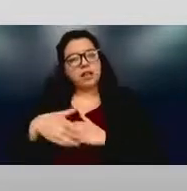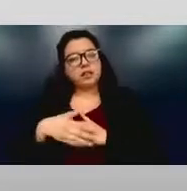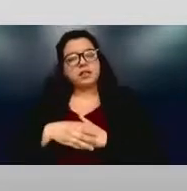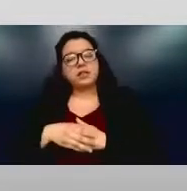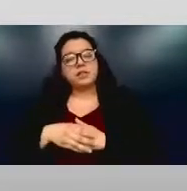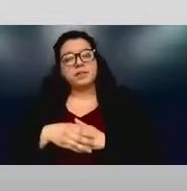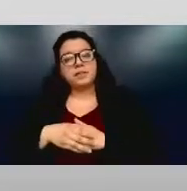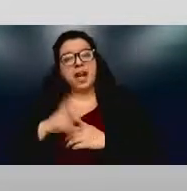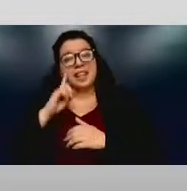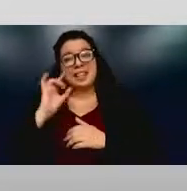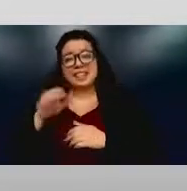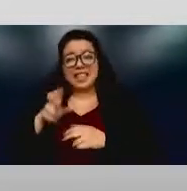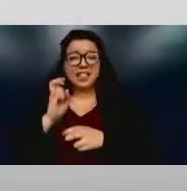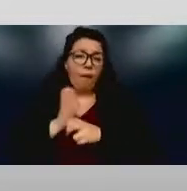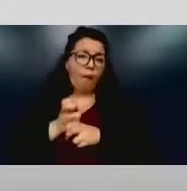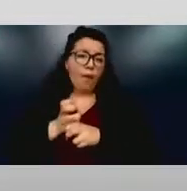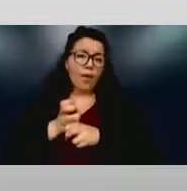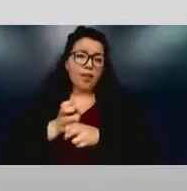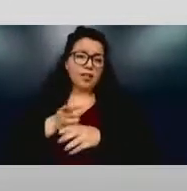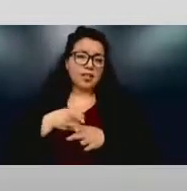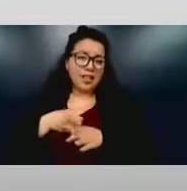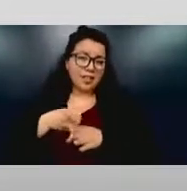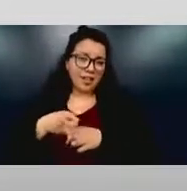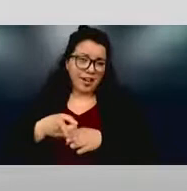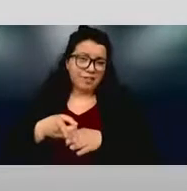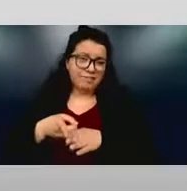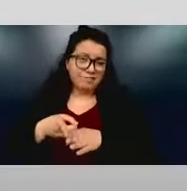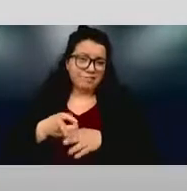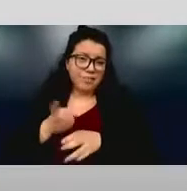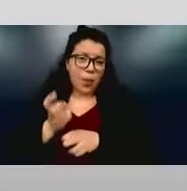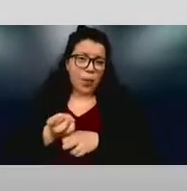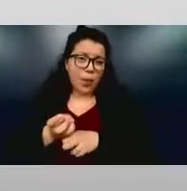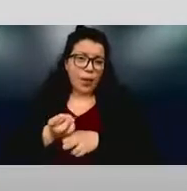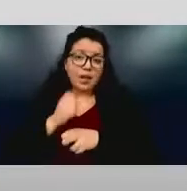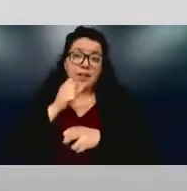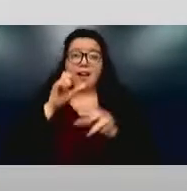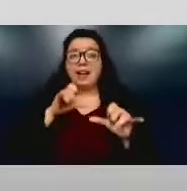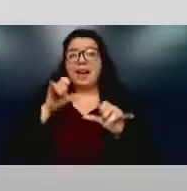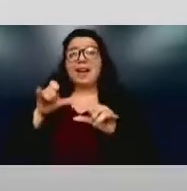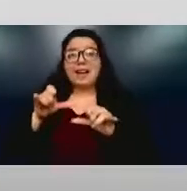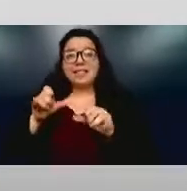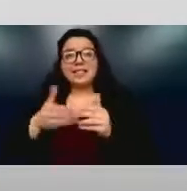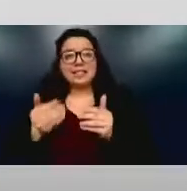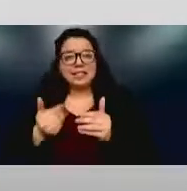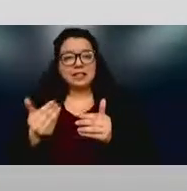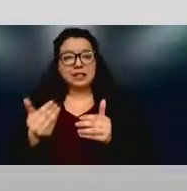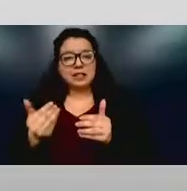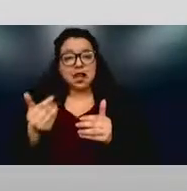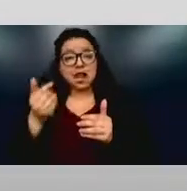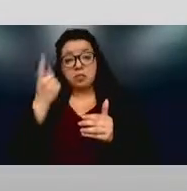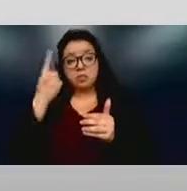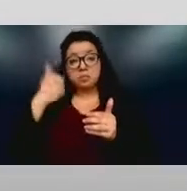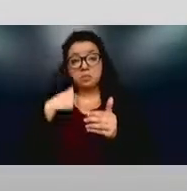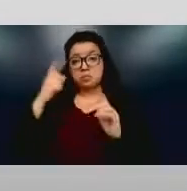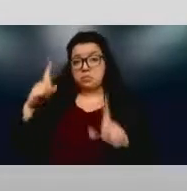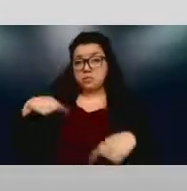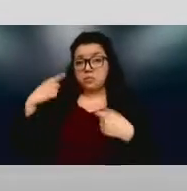and not as easy as, I mean, I have had a hidden disability all my life,